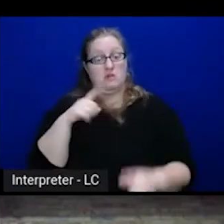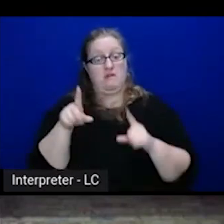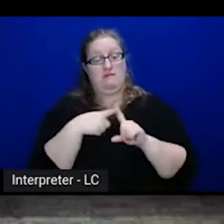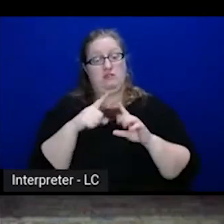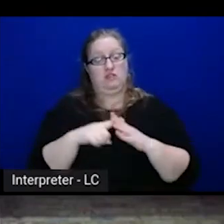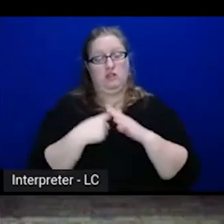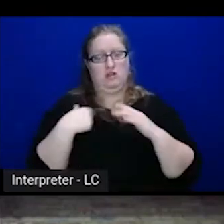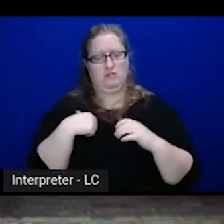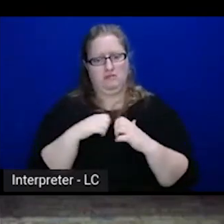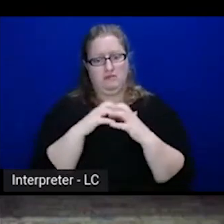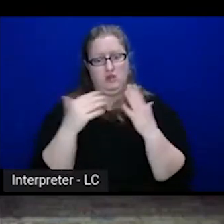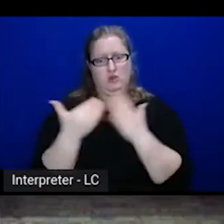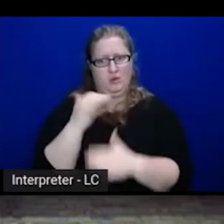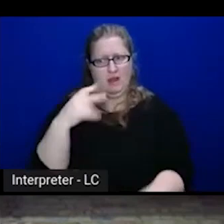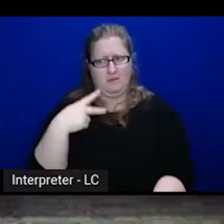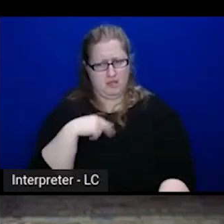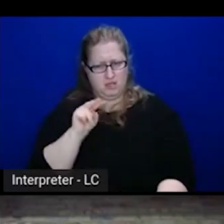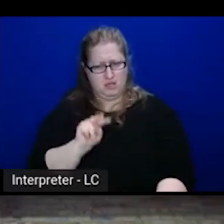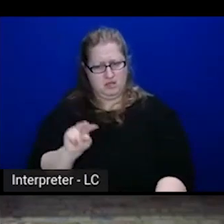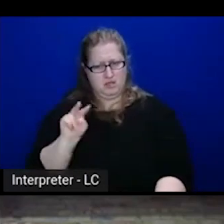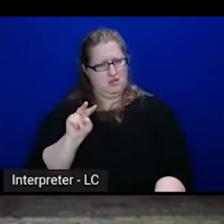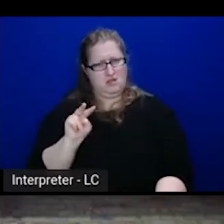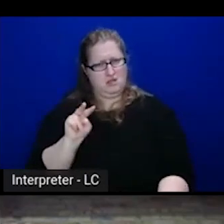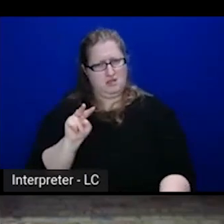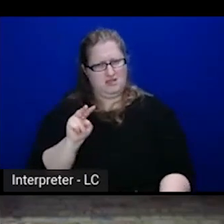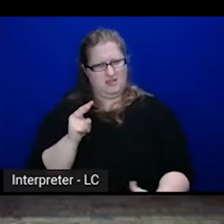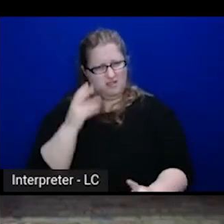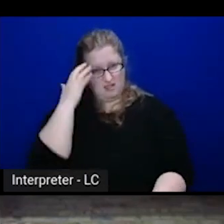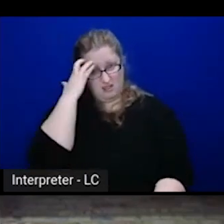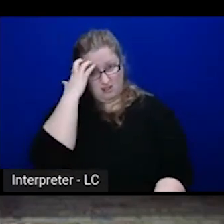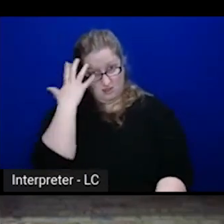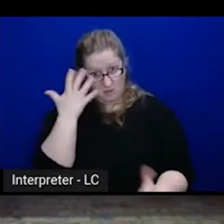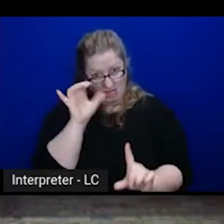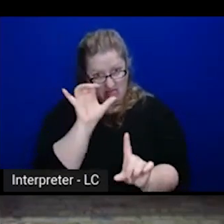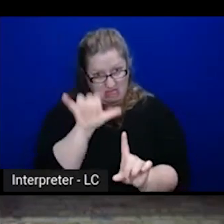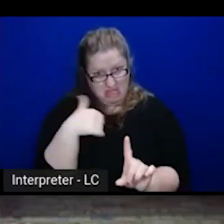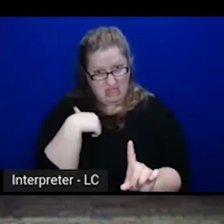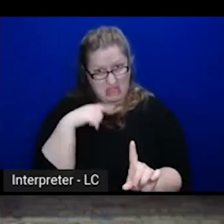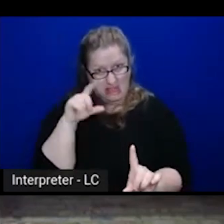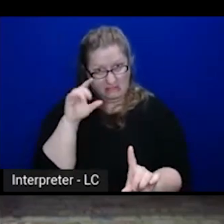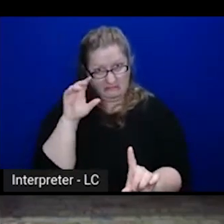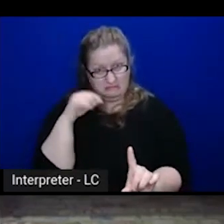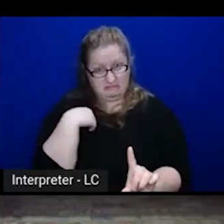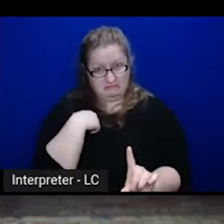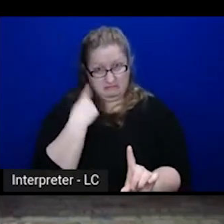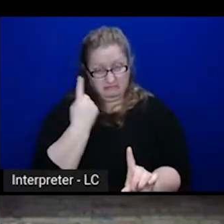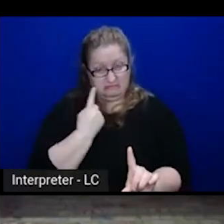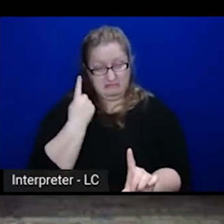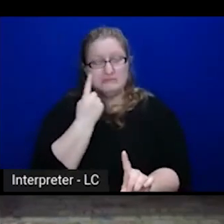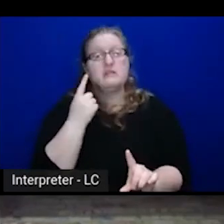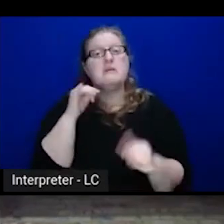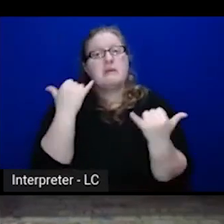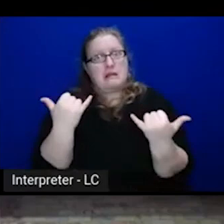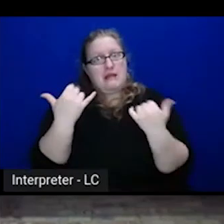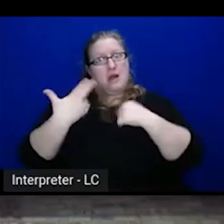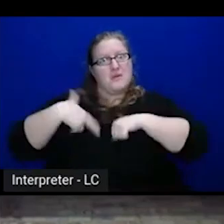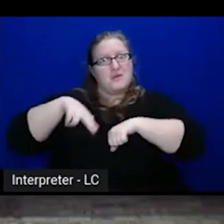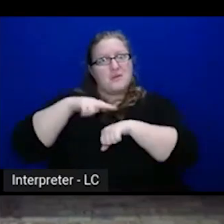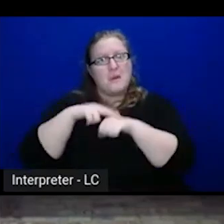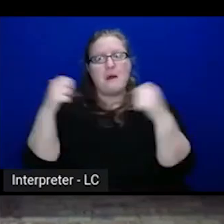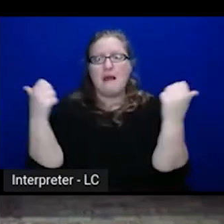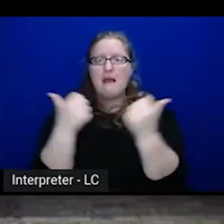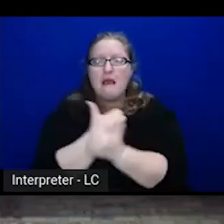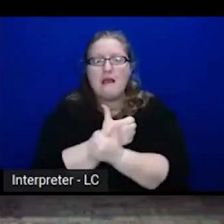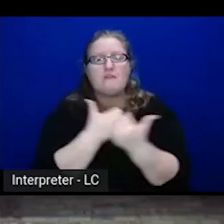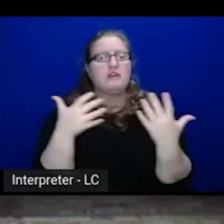and I was like, what the heck is going on? But that is, as we know now, that's the norm in cloud. Everything is dynamic. Everything's ephemeral.